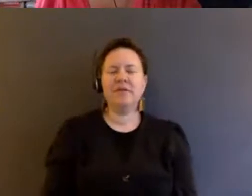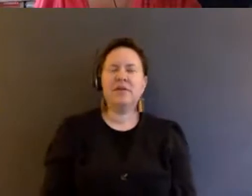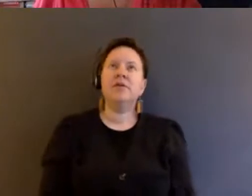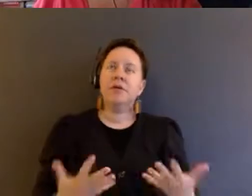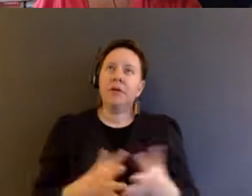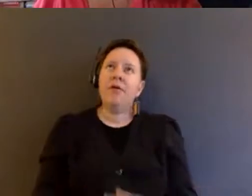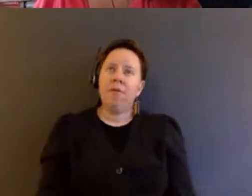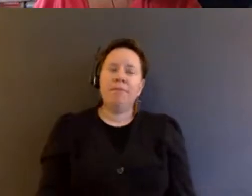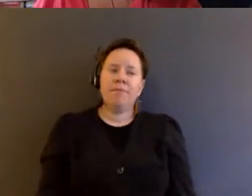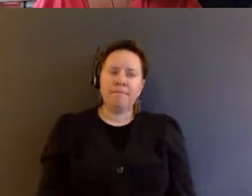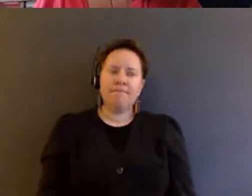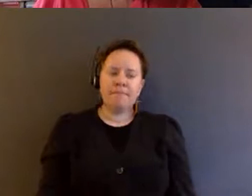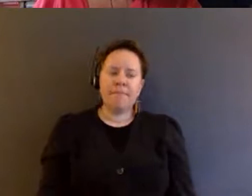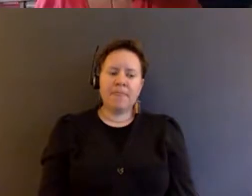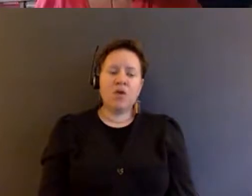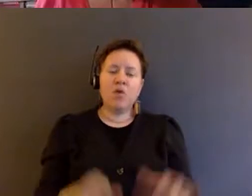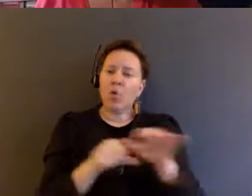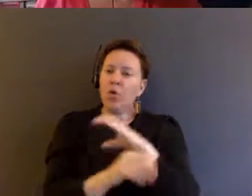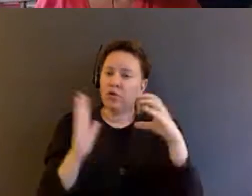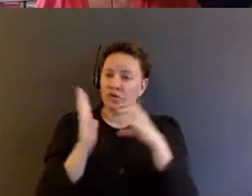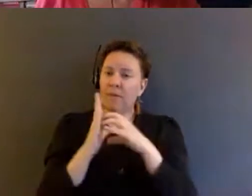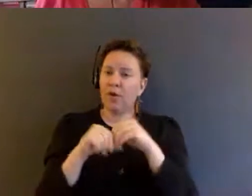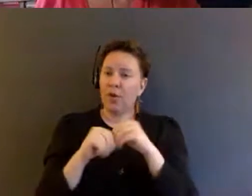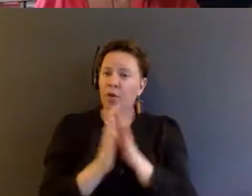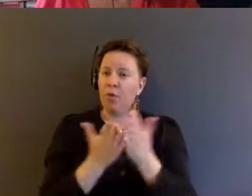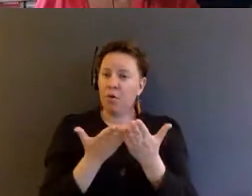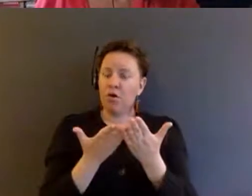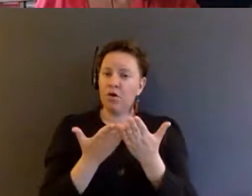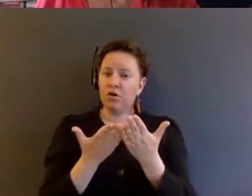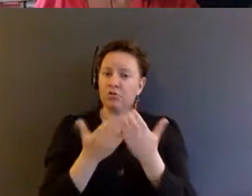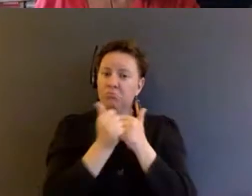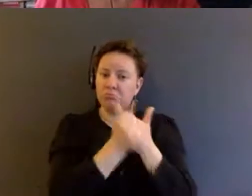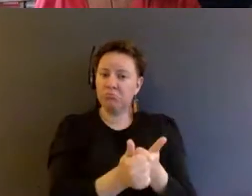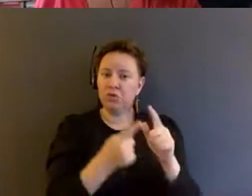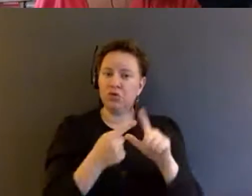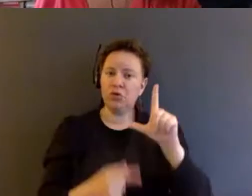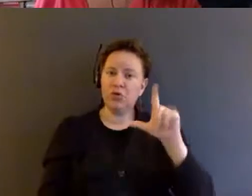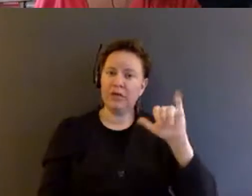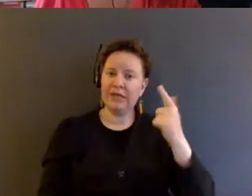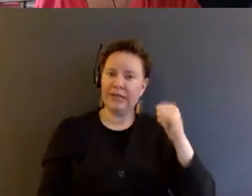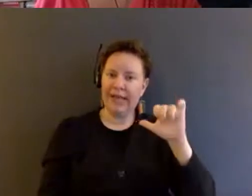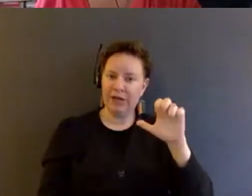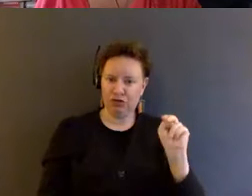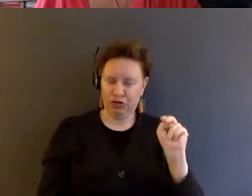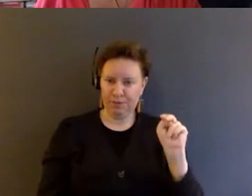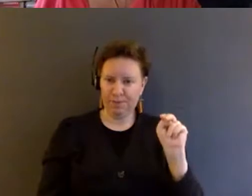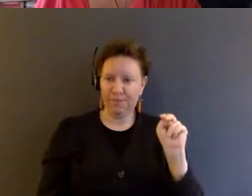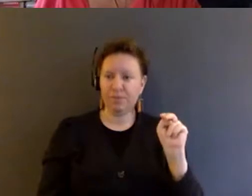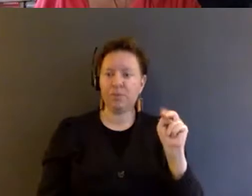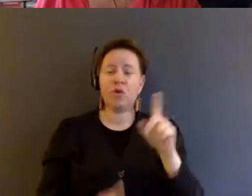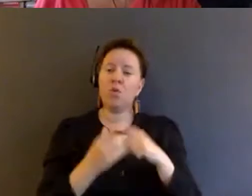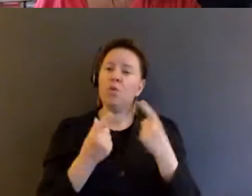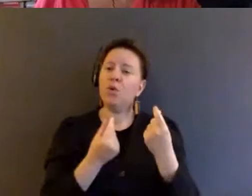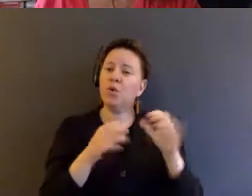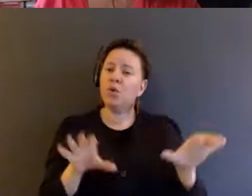So there's a whole chapter in the book that I devote to litigation. And what I do in that chapter,